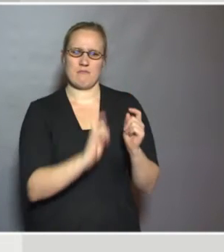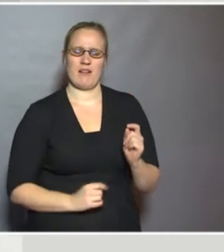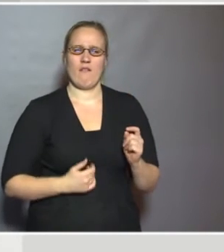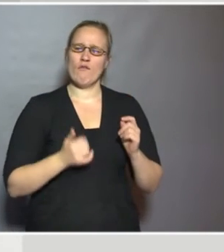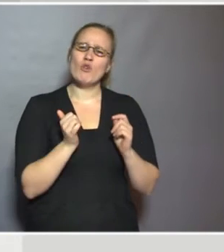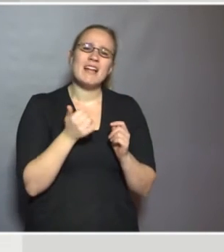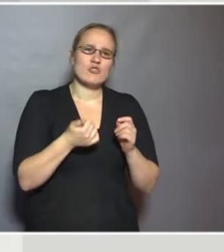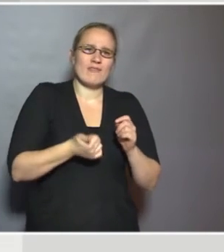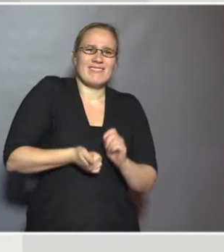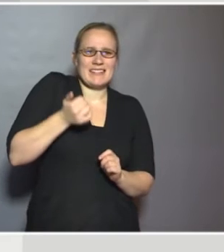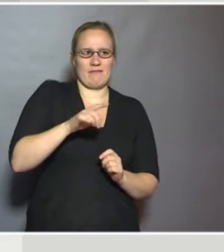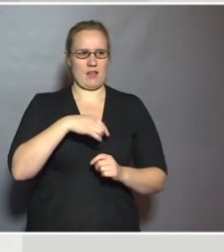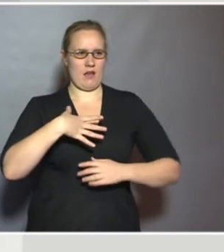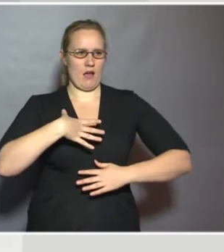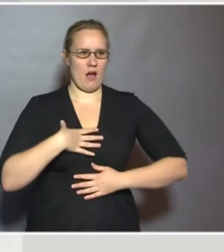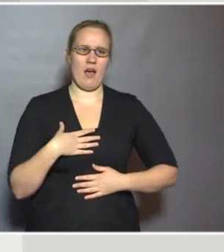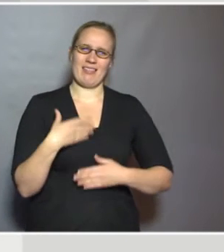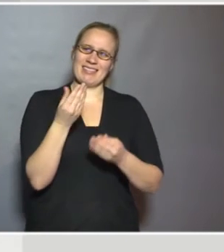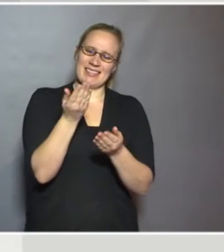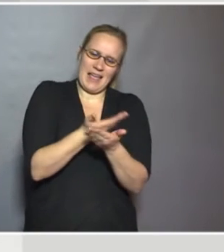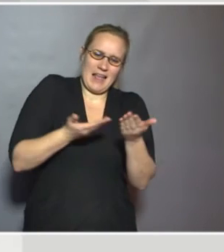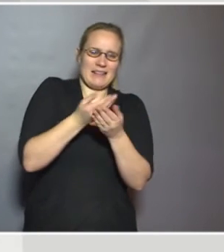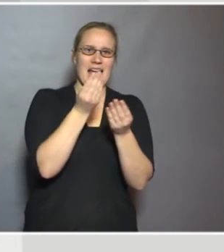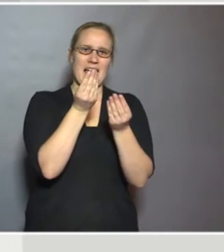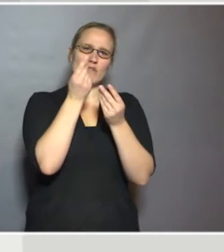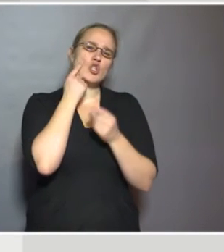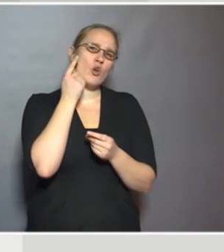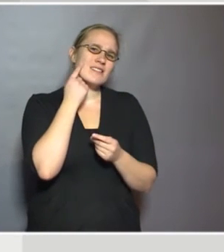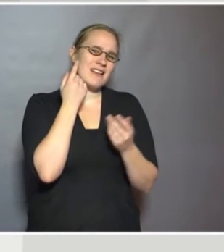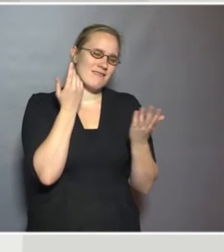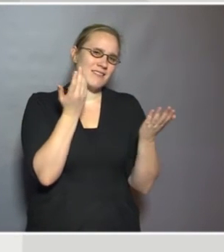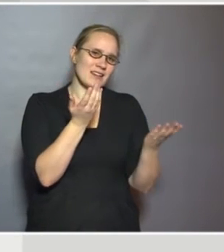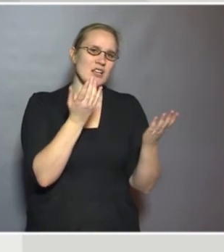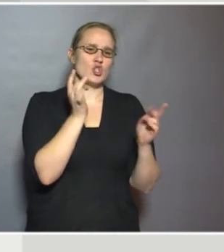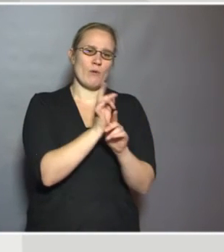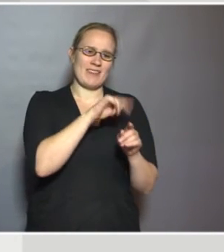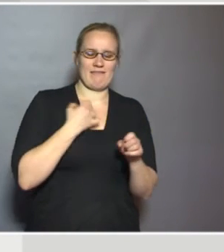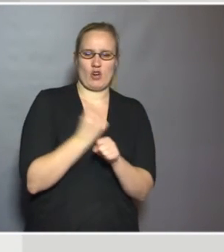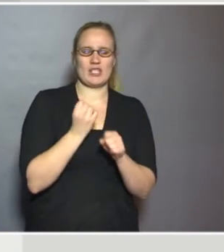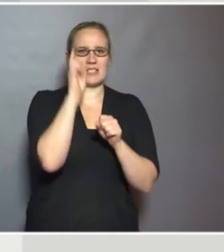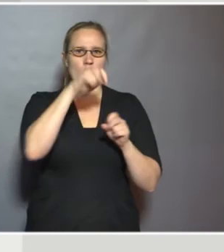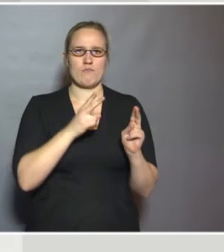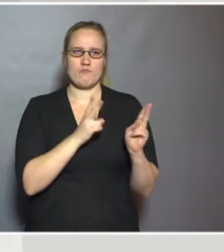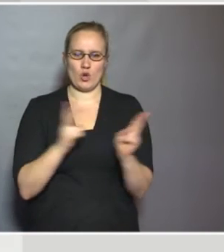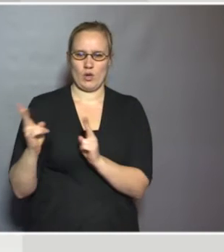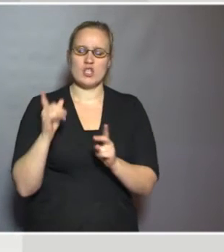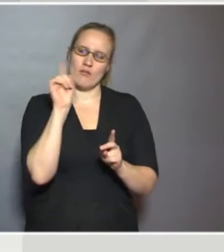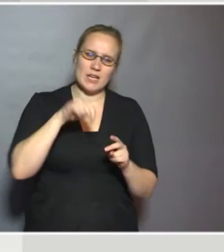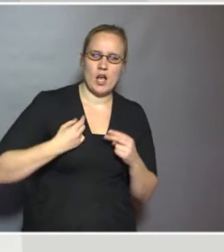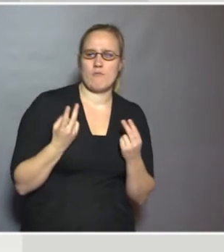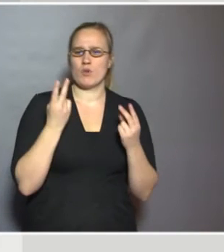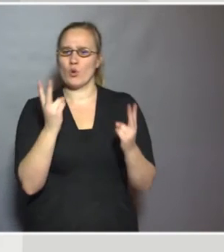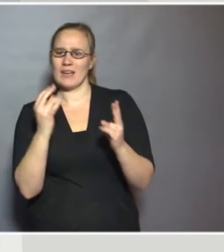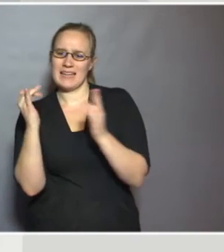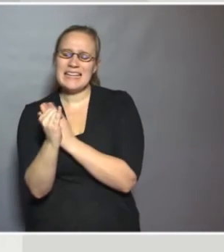important that we have shared understandings that we can use and we can work in a